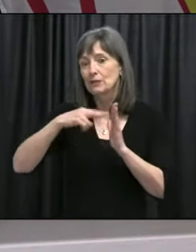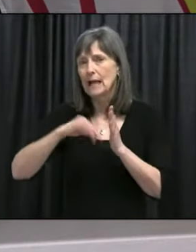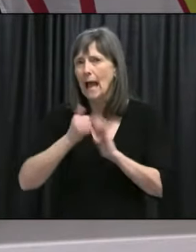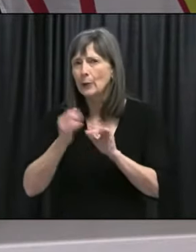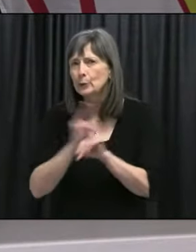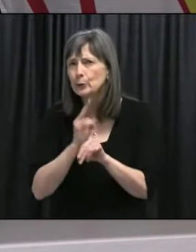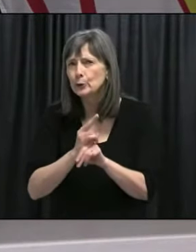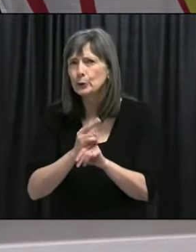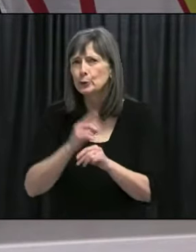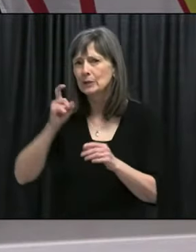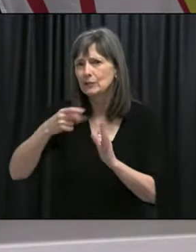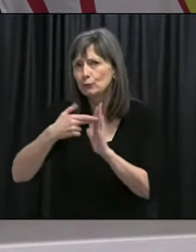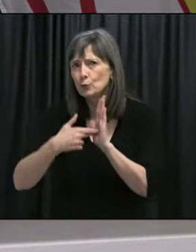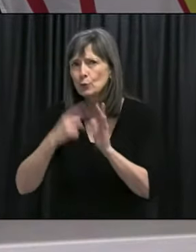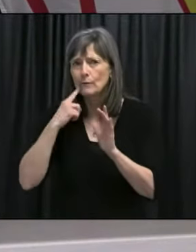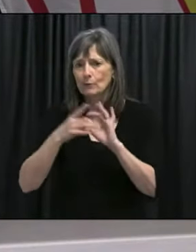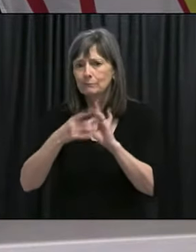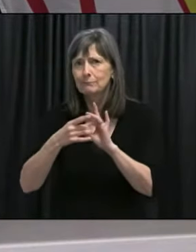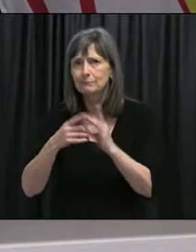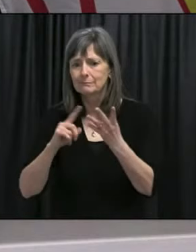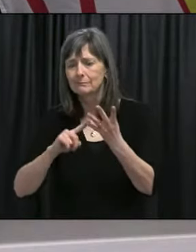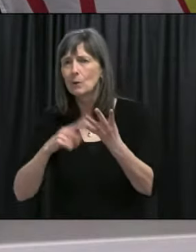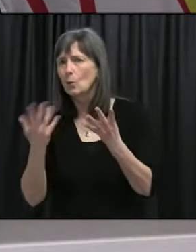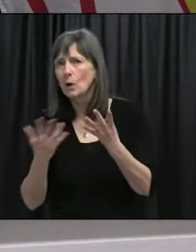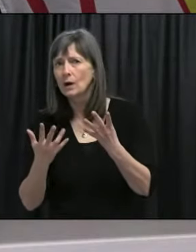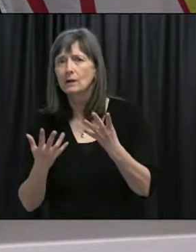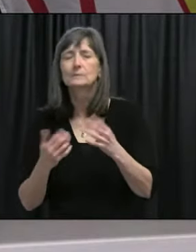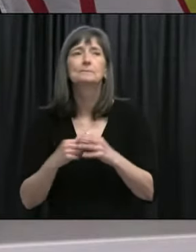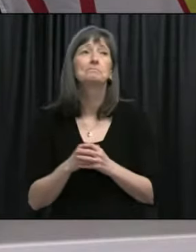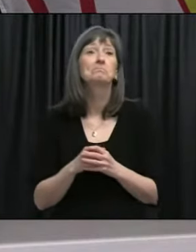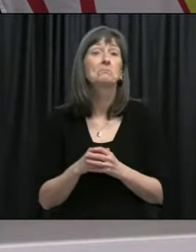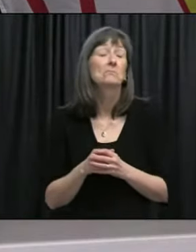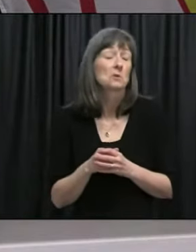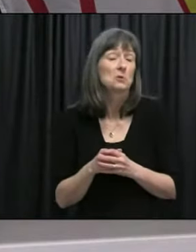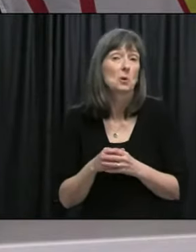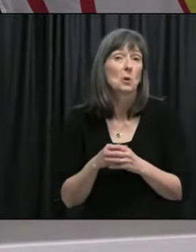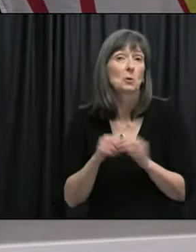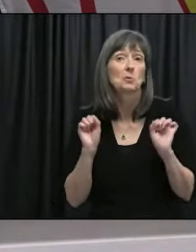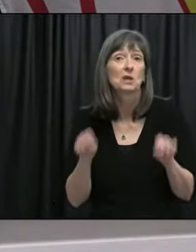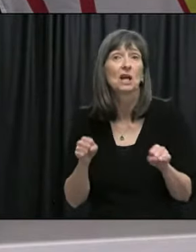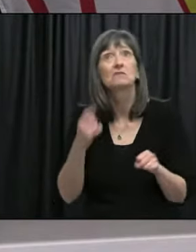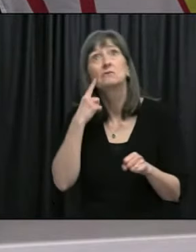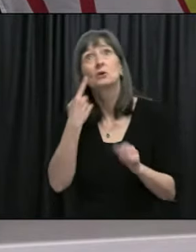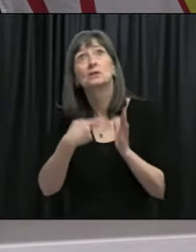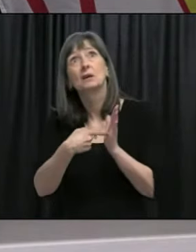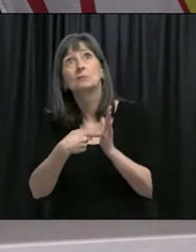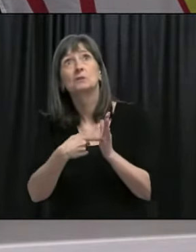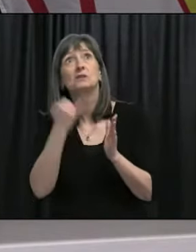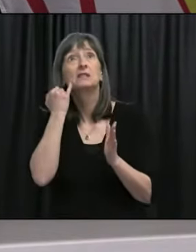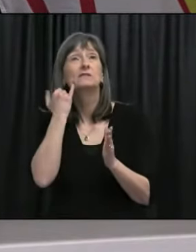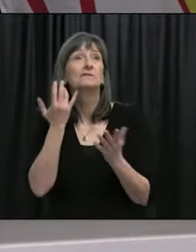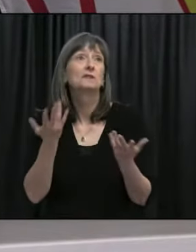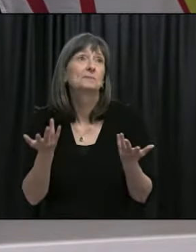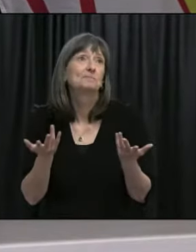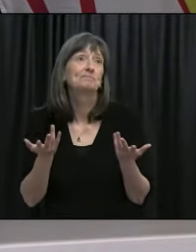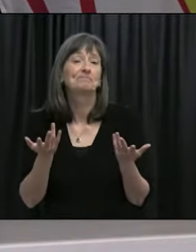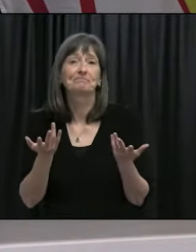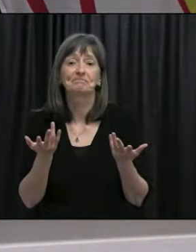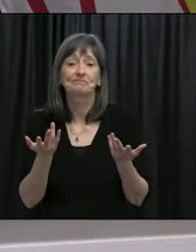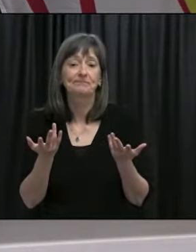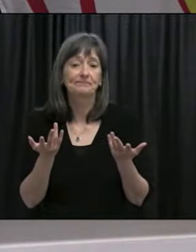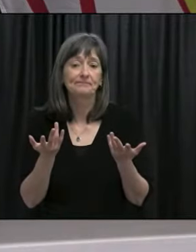and certainly, um, you know, we can see it being used in, uh, situations. If we ended up with an increased, um,